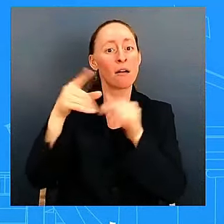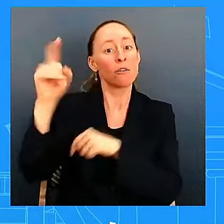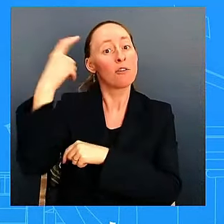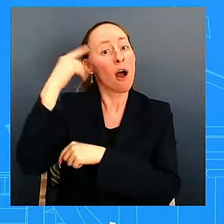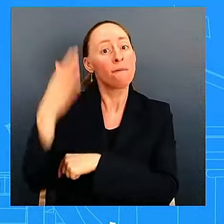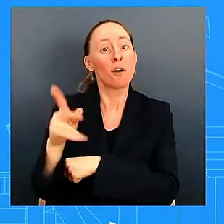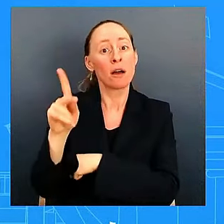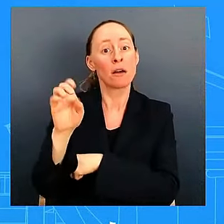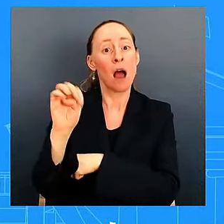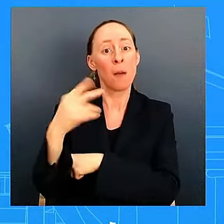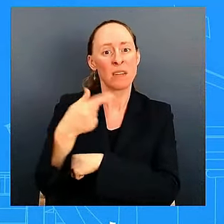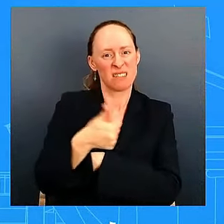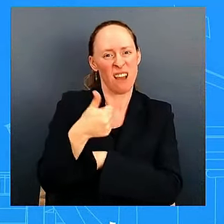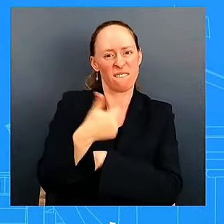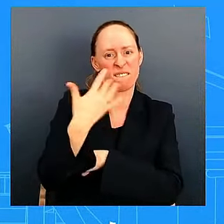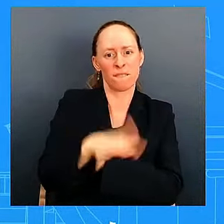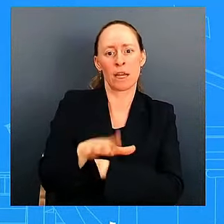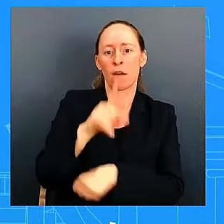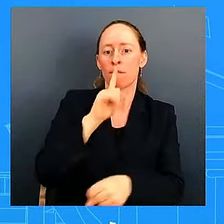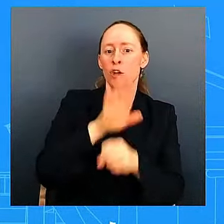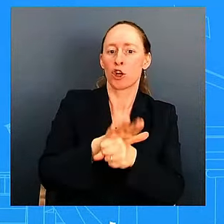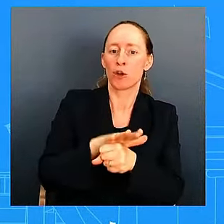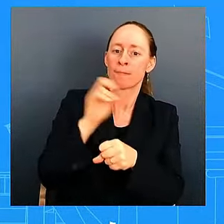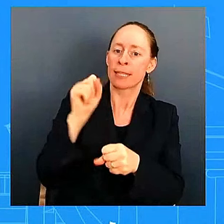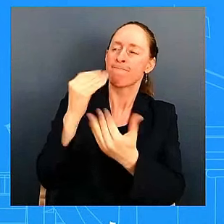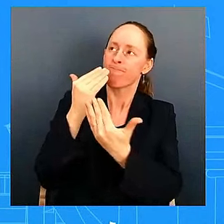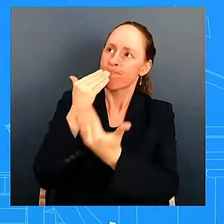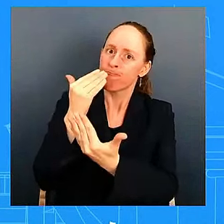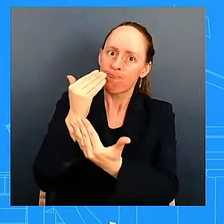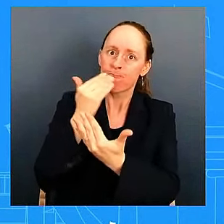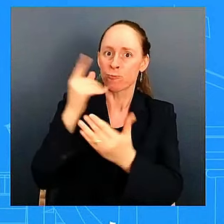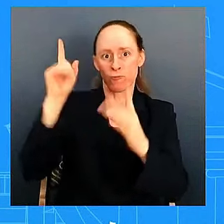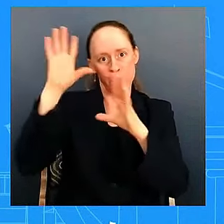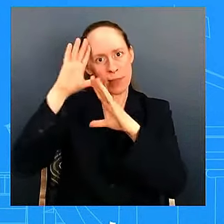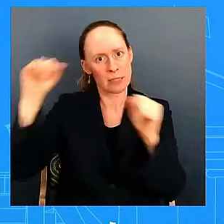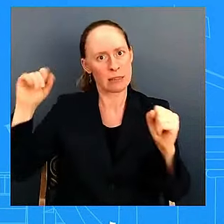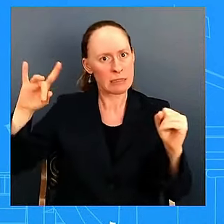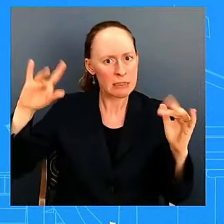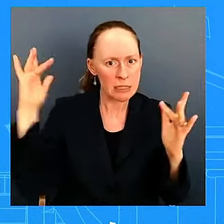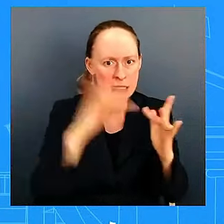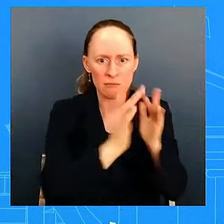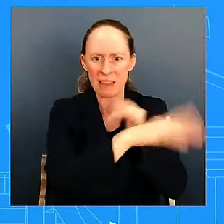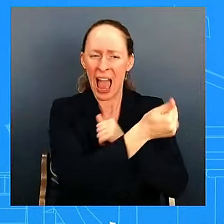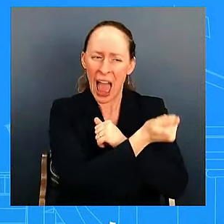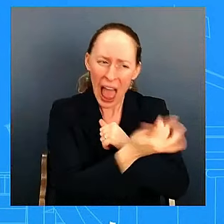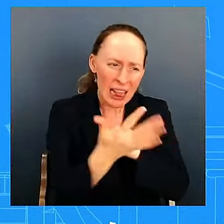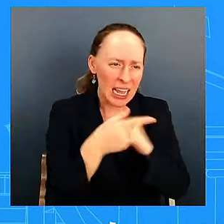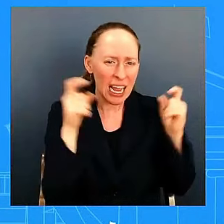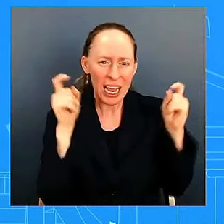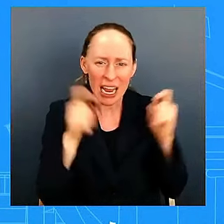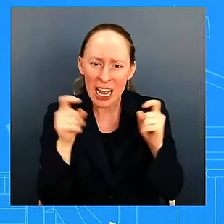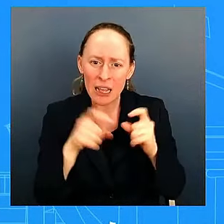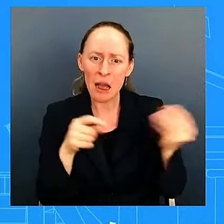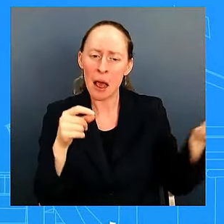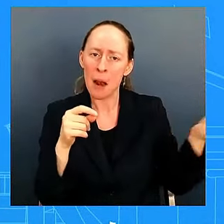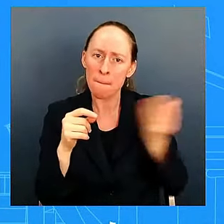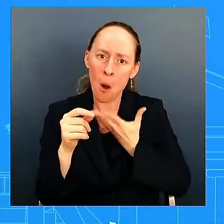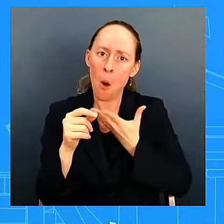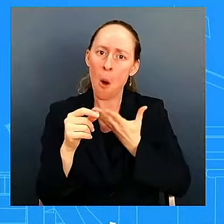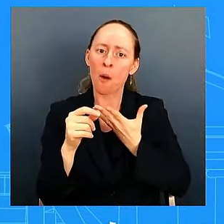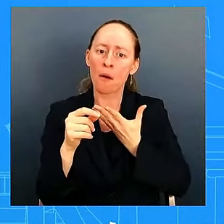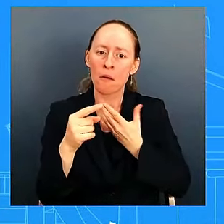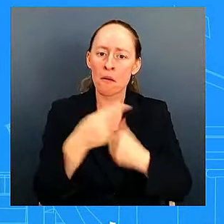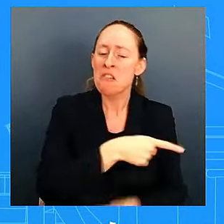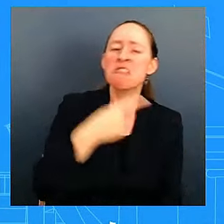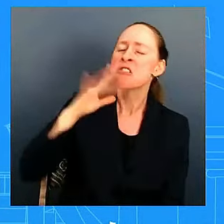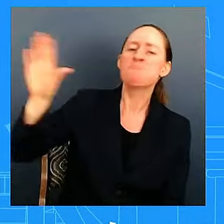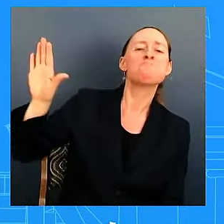president has provided and said what else do you need and he actually said to the president we have what we need so and that's a as